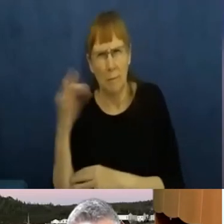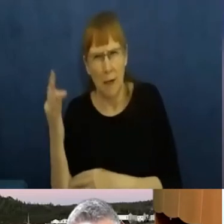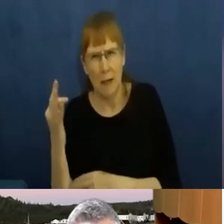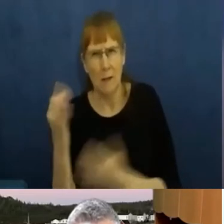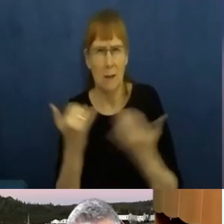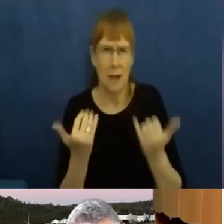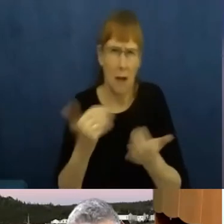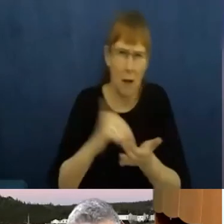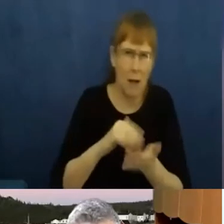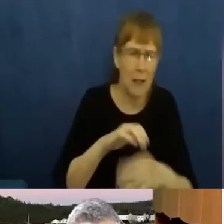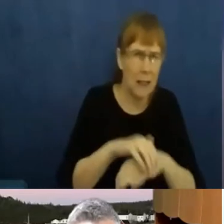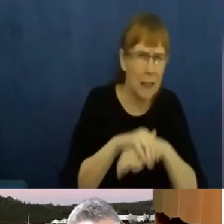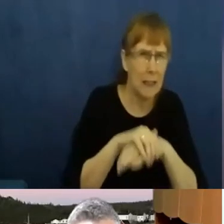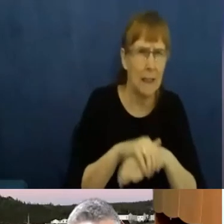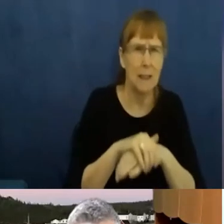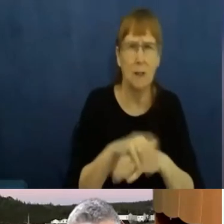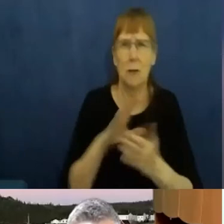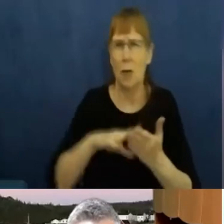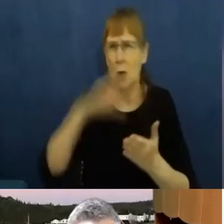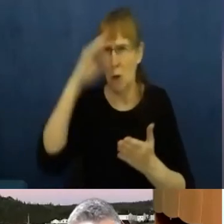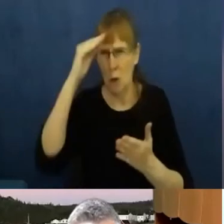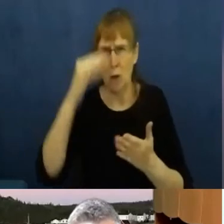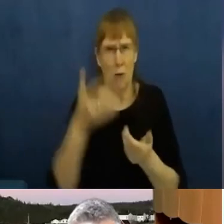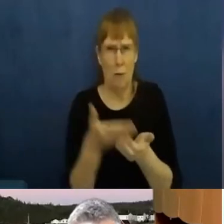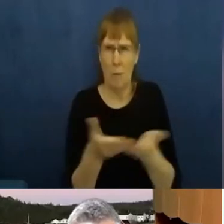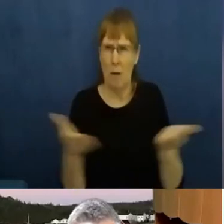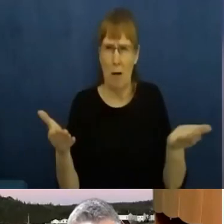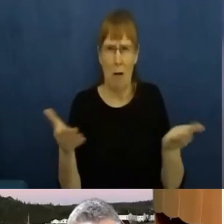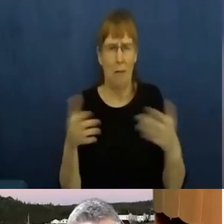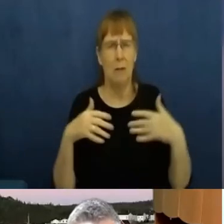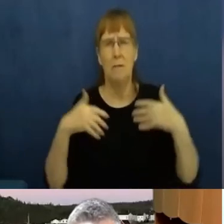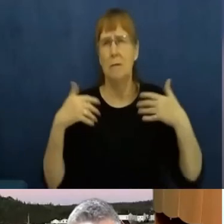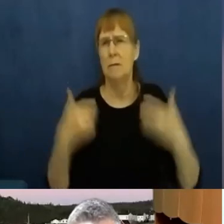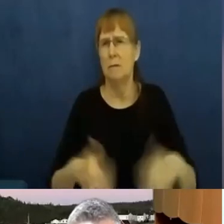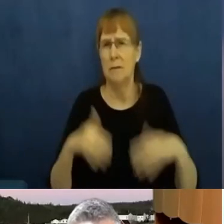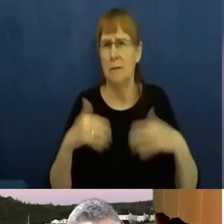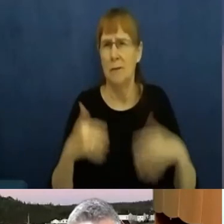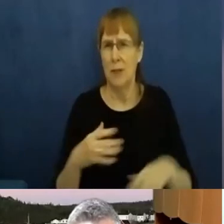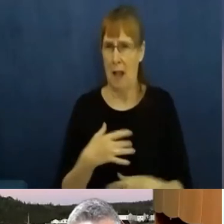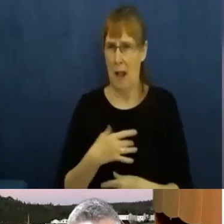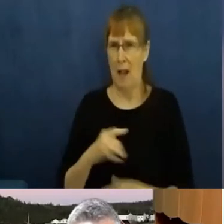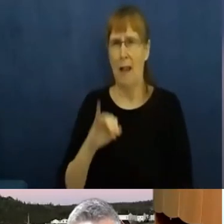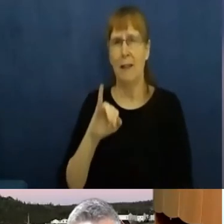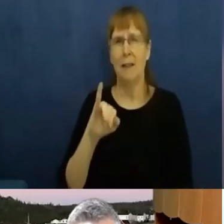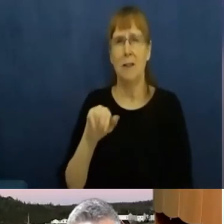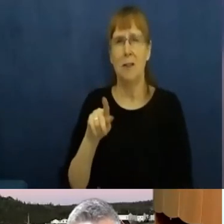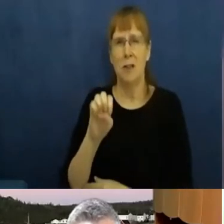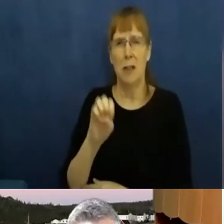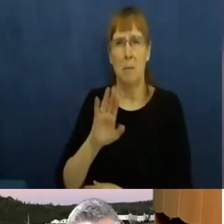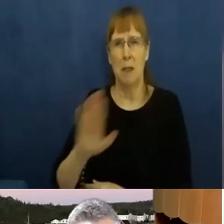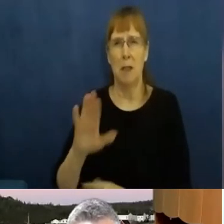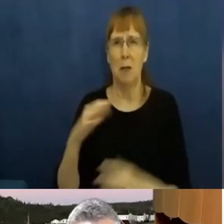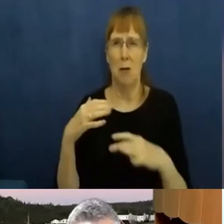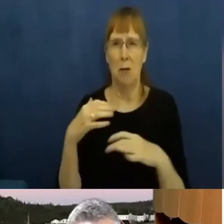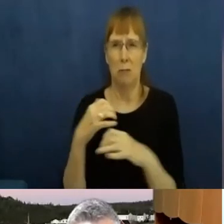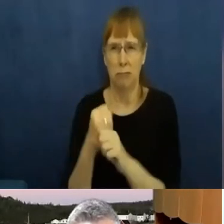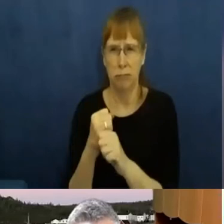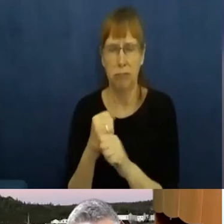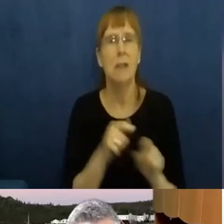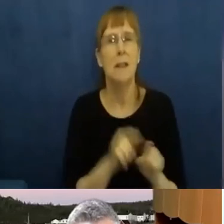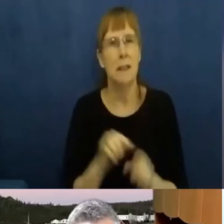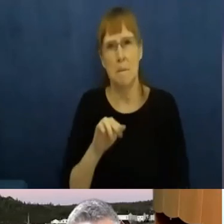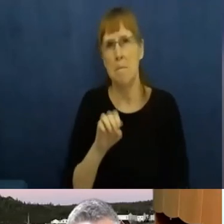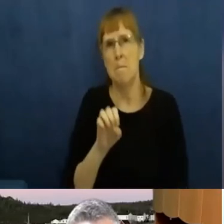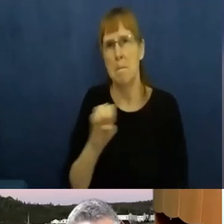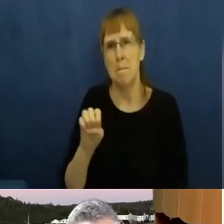We are learning from all of you. I like the closing remarks from Jamie and Mimi that we're in